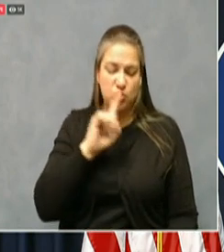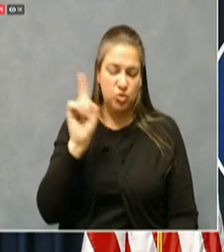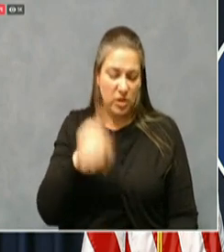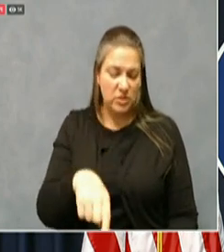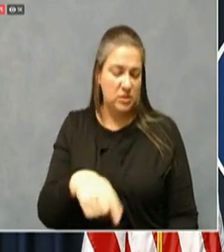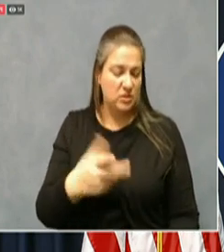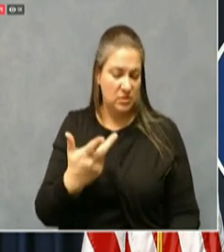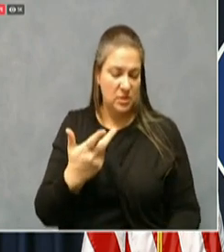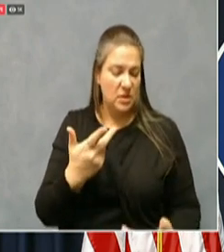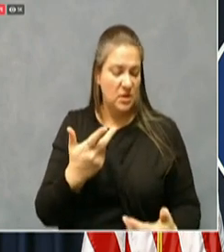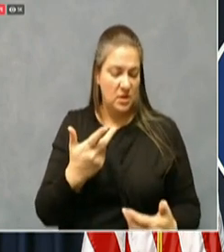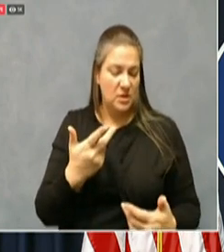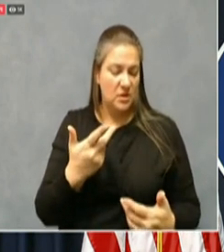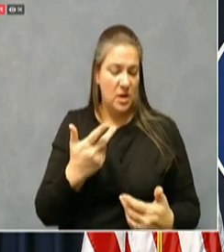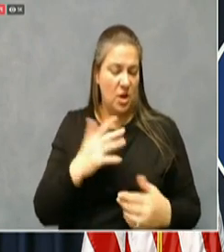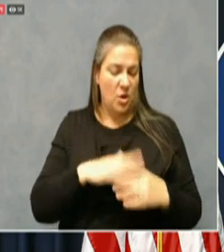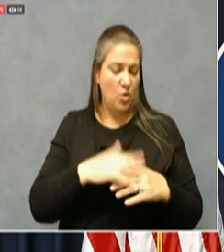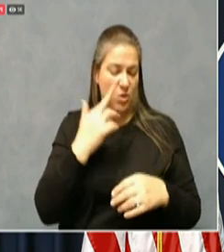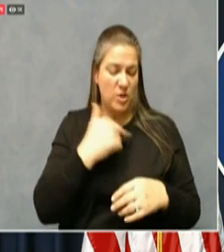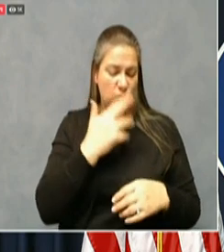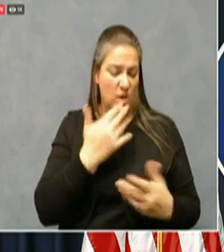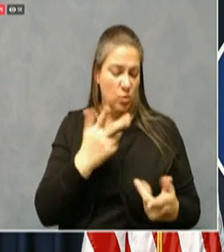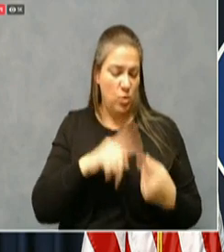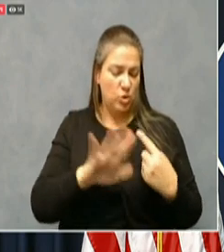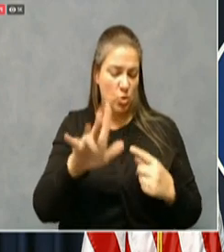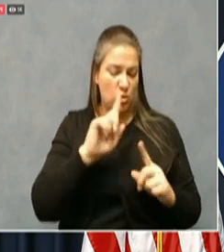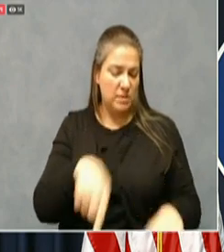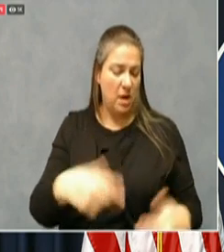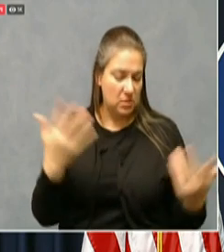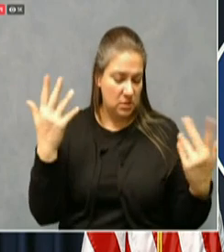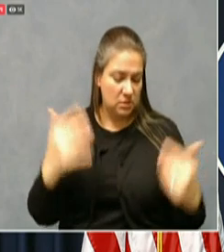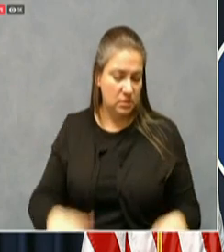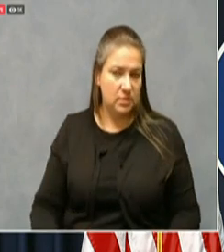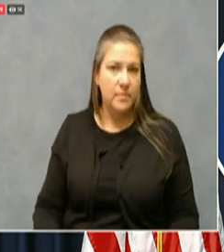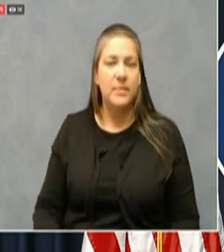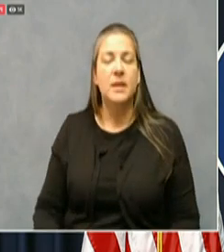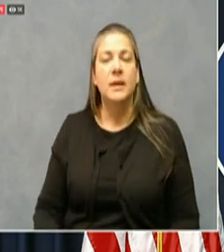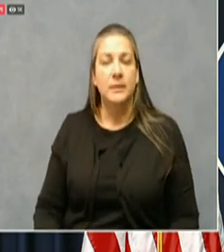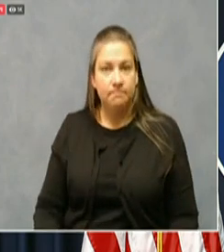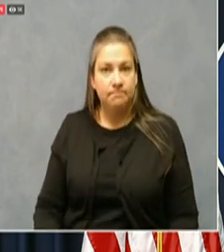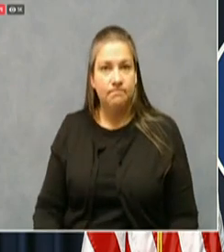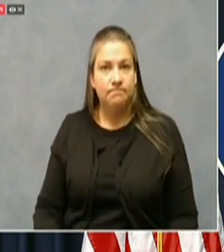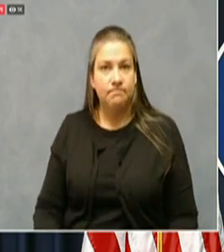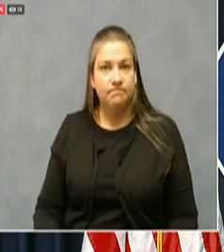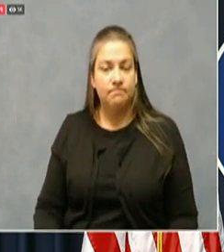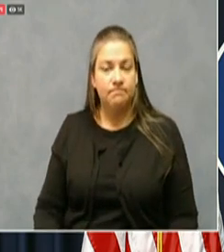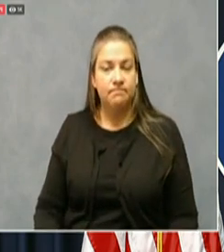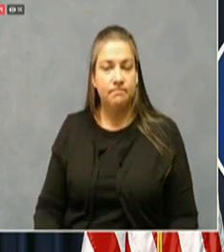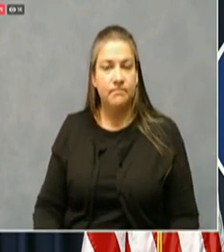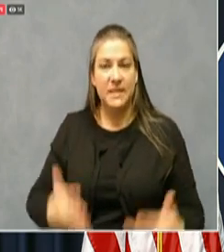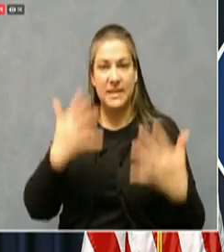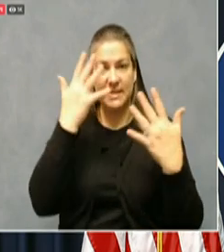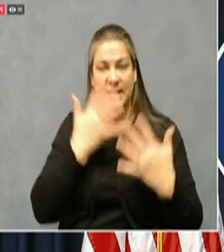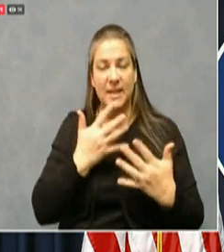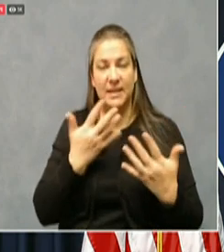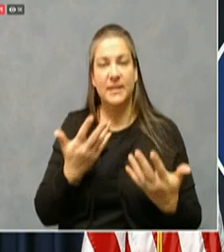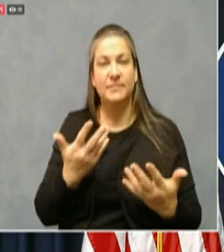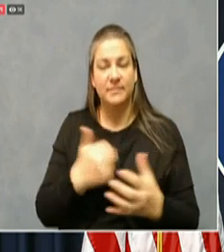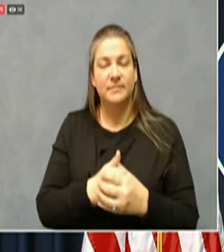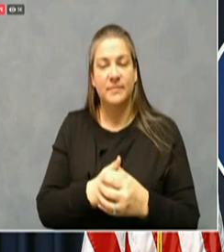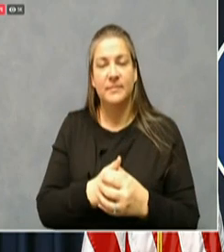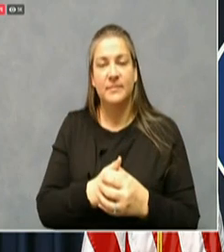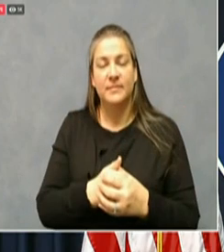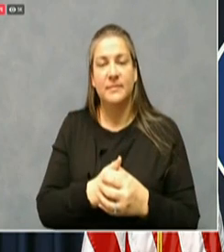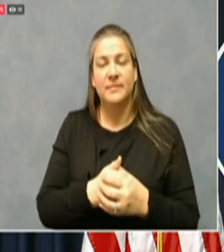pandemic. What's my response? Sadly, these are the places nightclub in particular that the